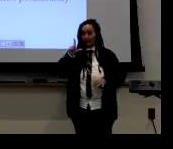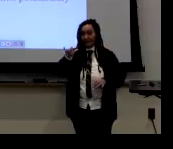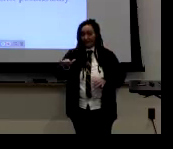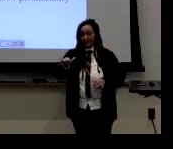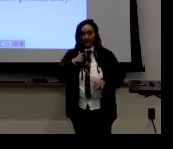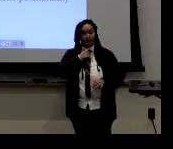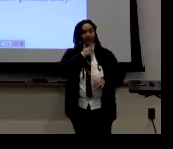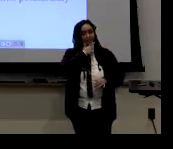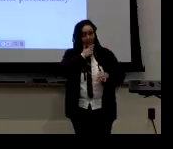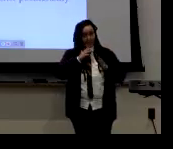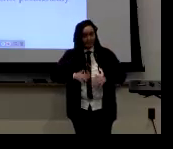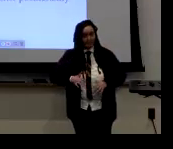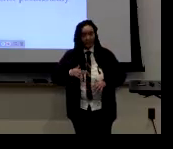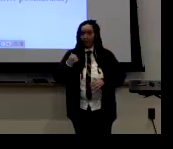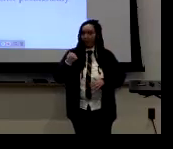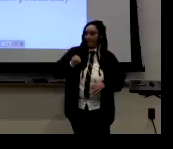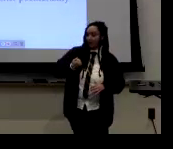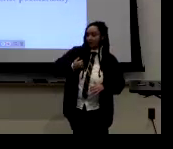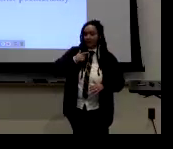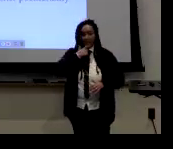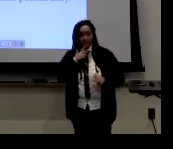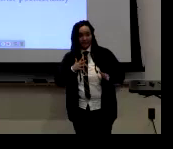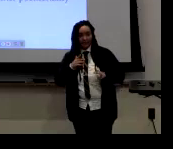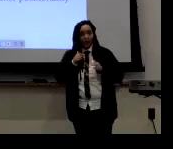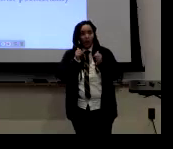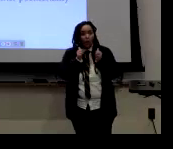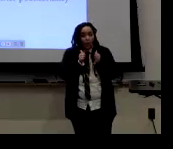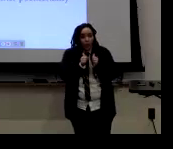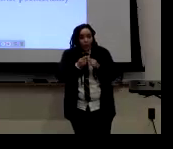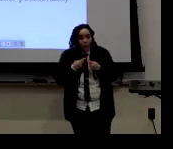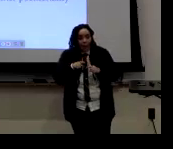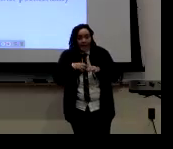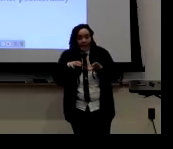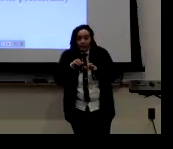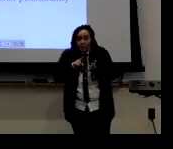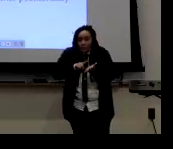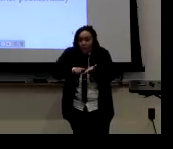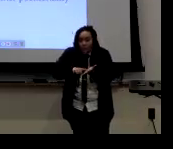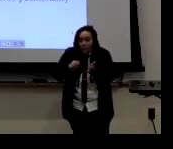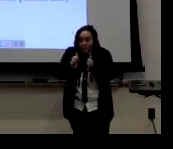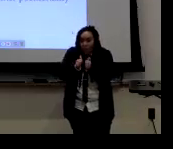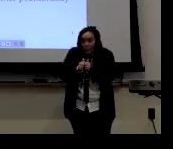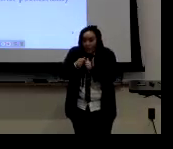It affects how I present myself. As a deaf lesbian.